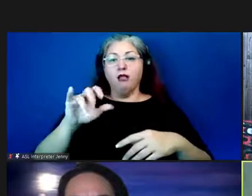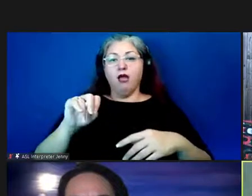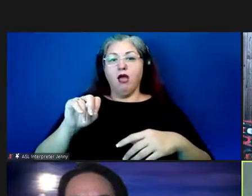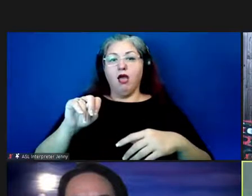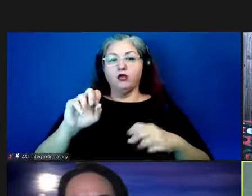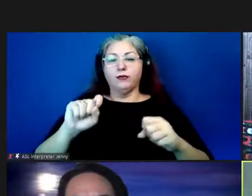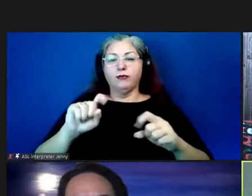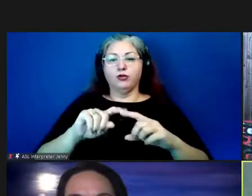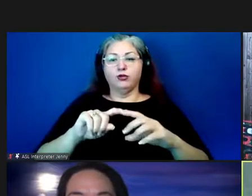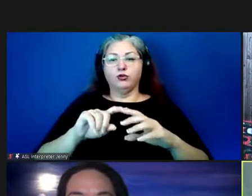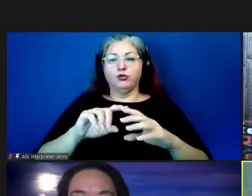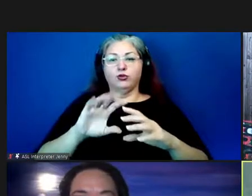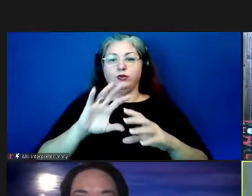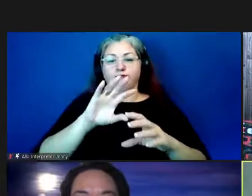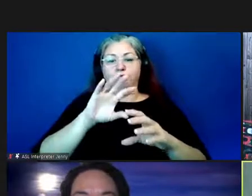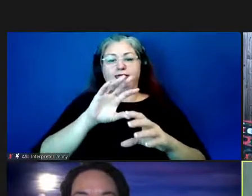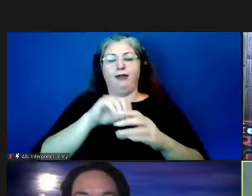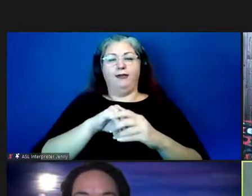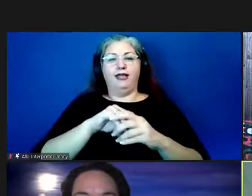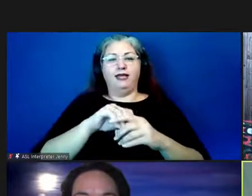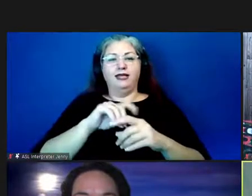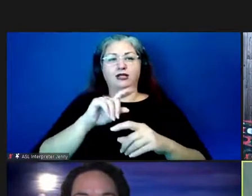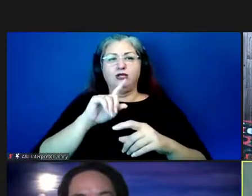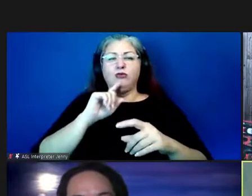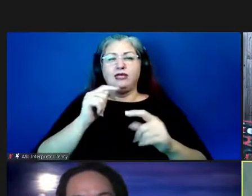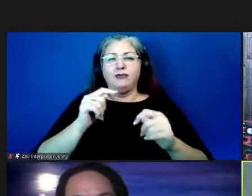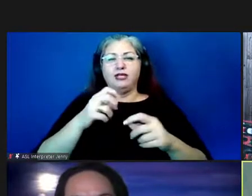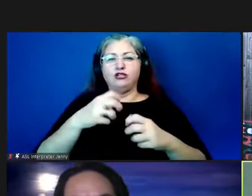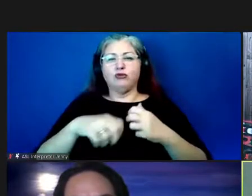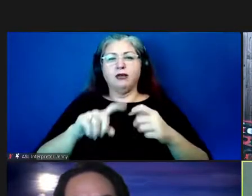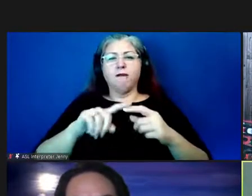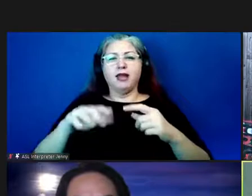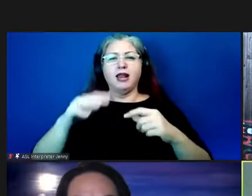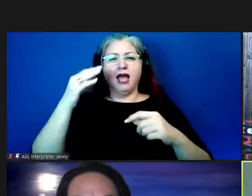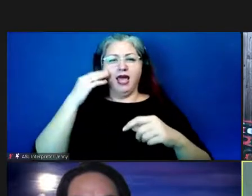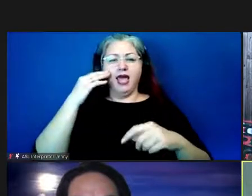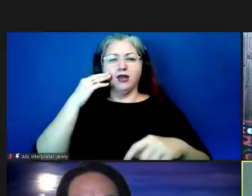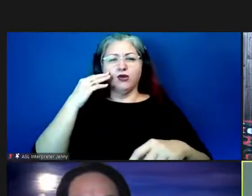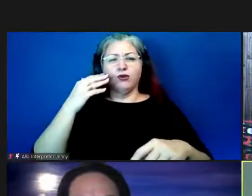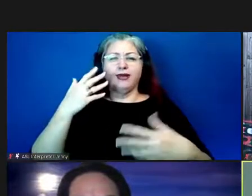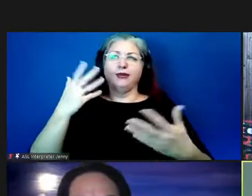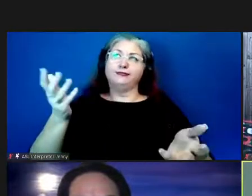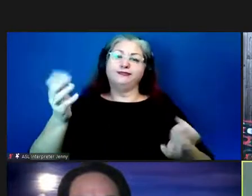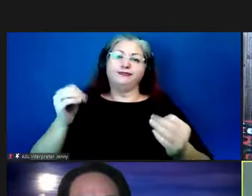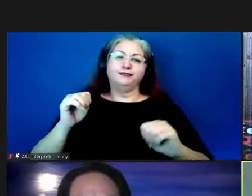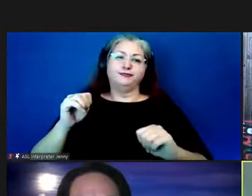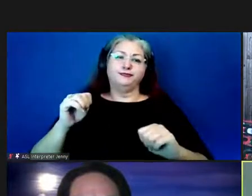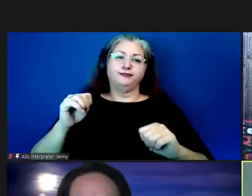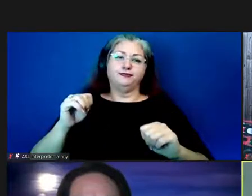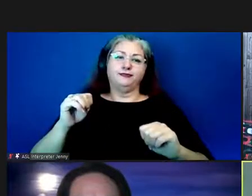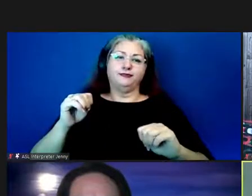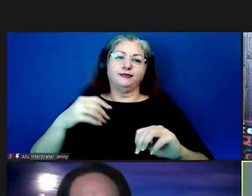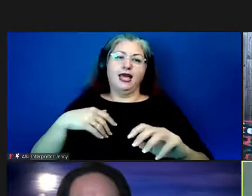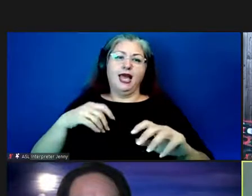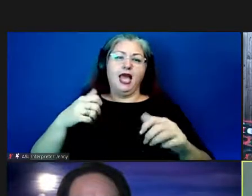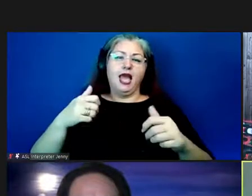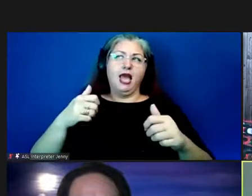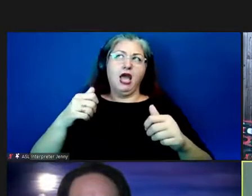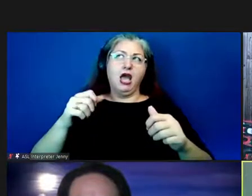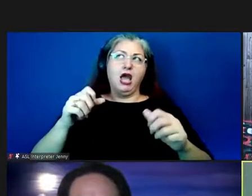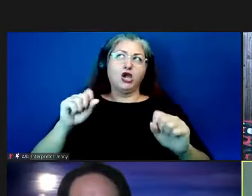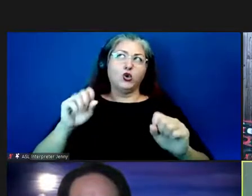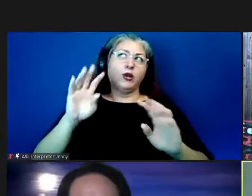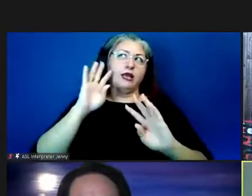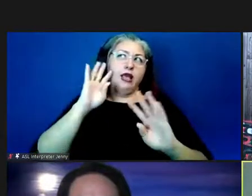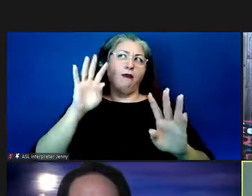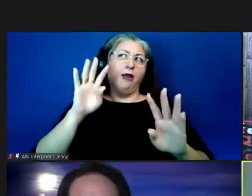encapsulate the images is also tricky it would be i know that there are i don't know yeah i could could certainly come up